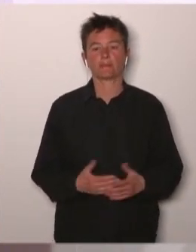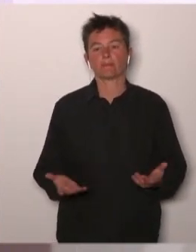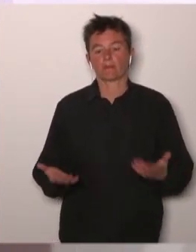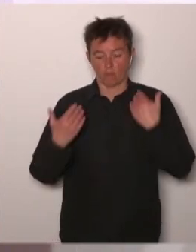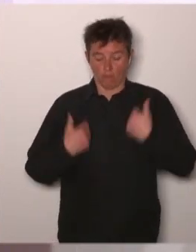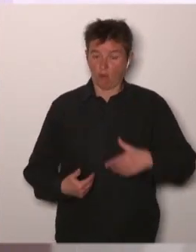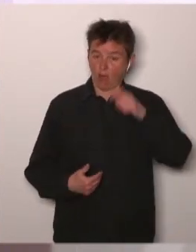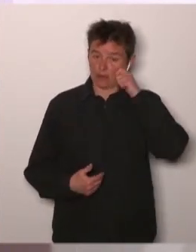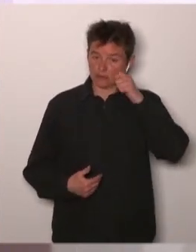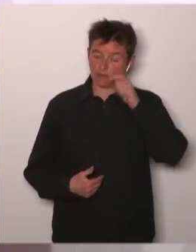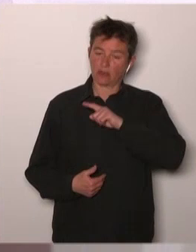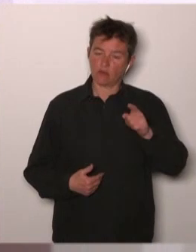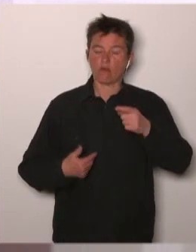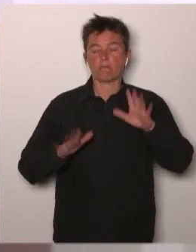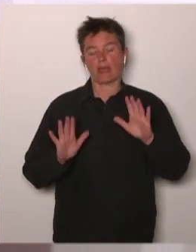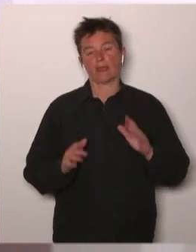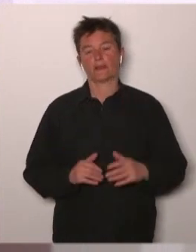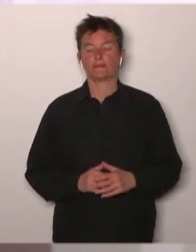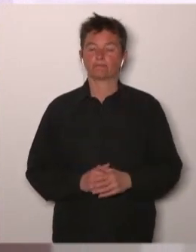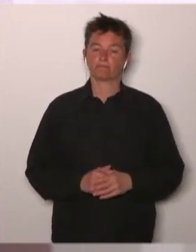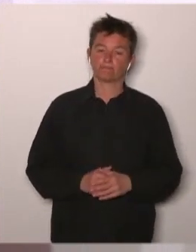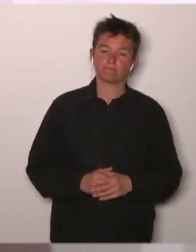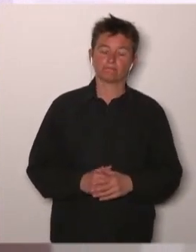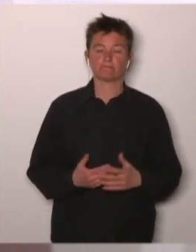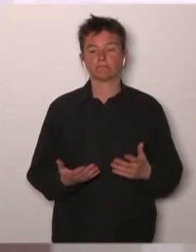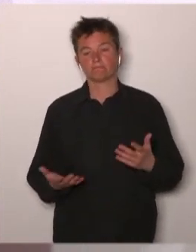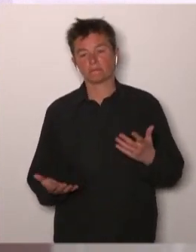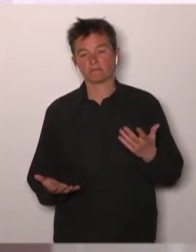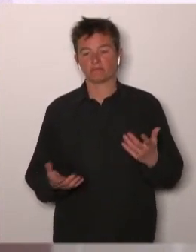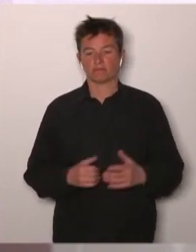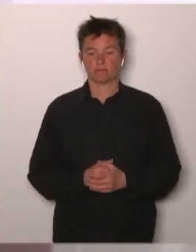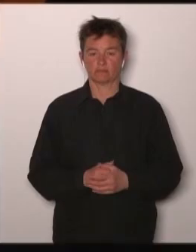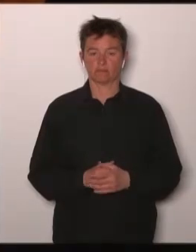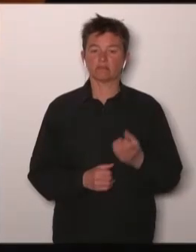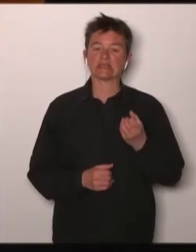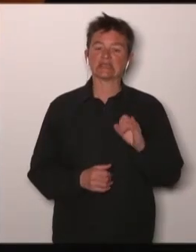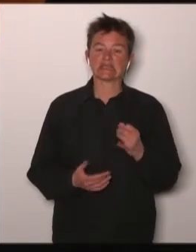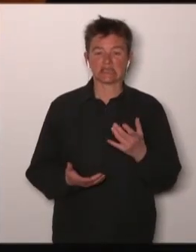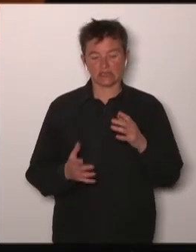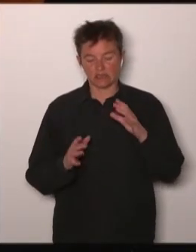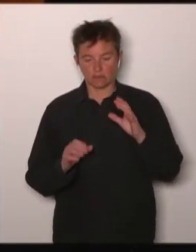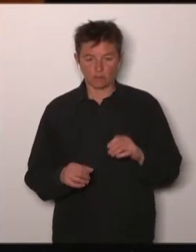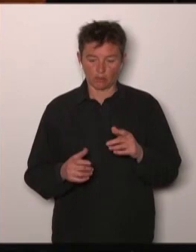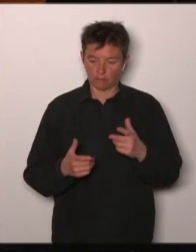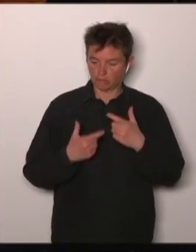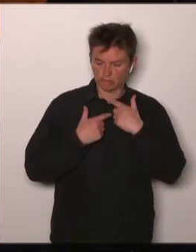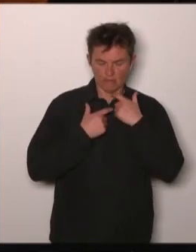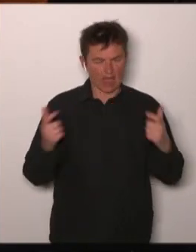that if we can make optimal access to all patients in Europe,